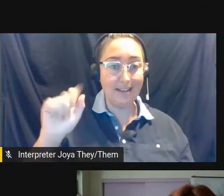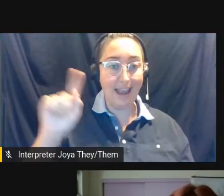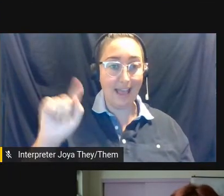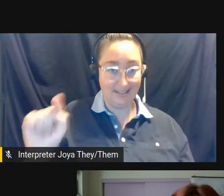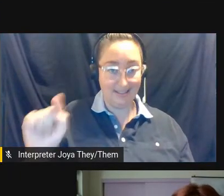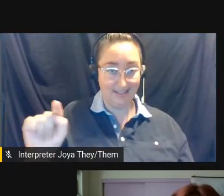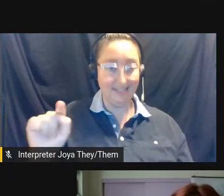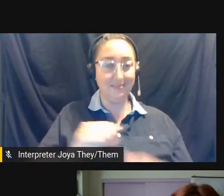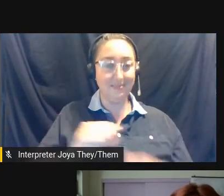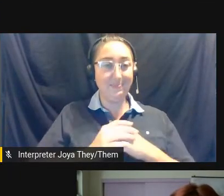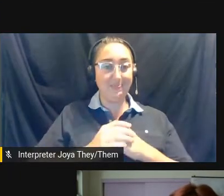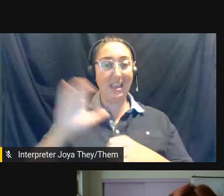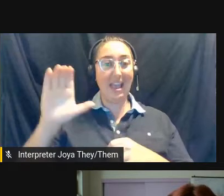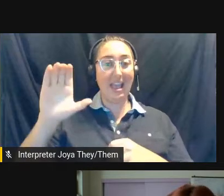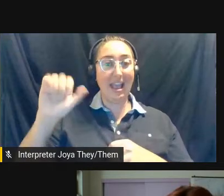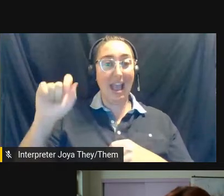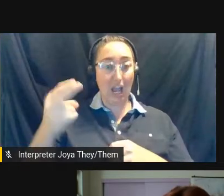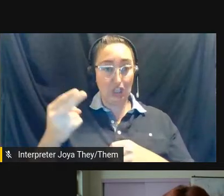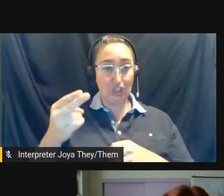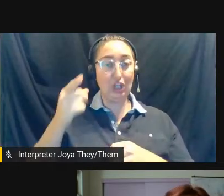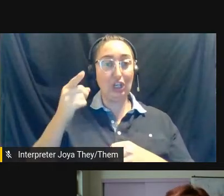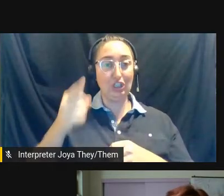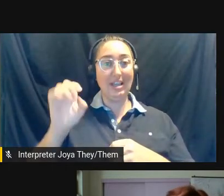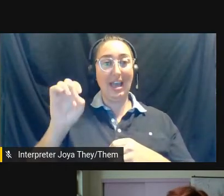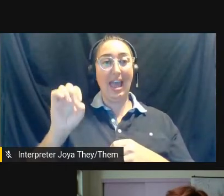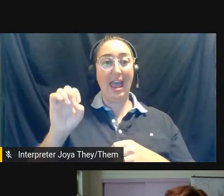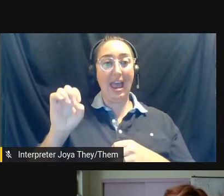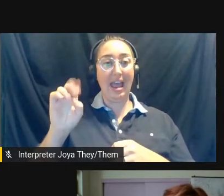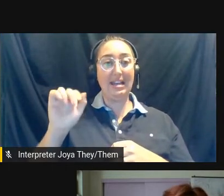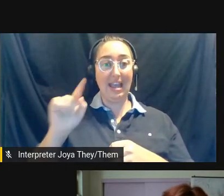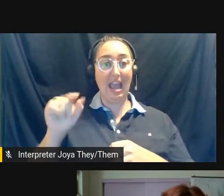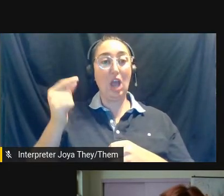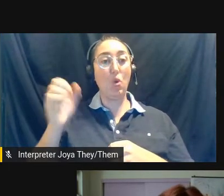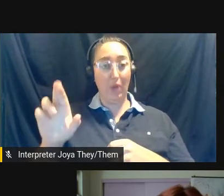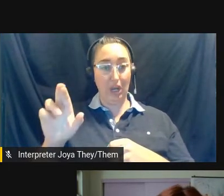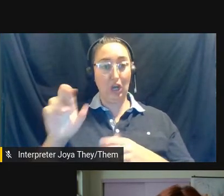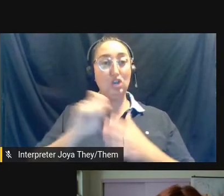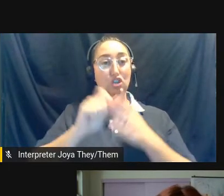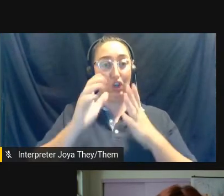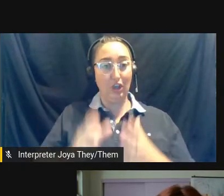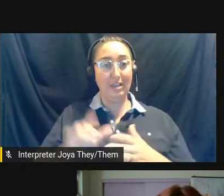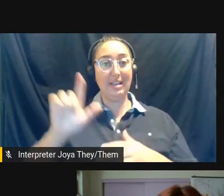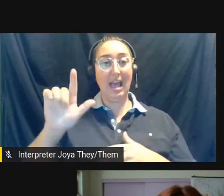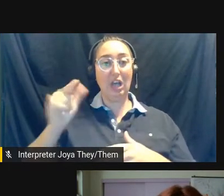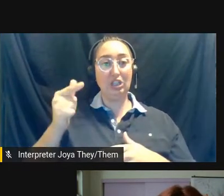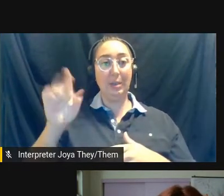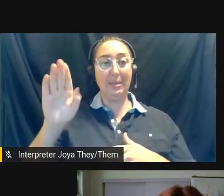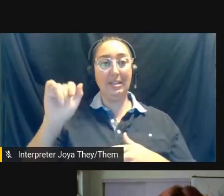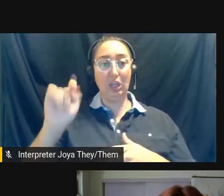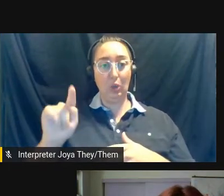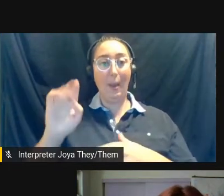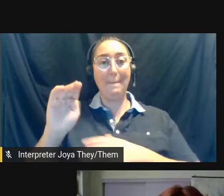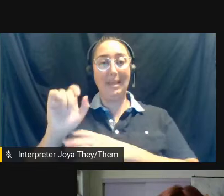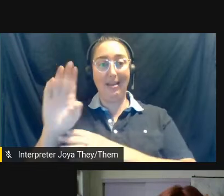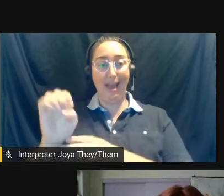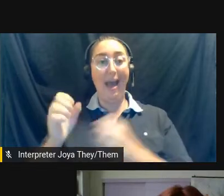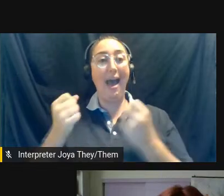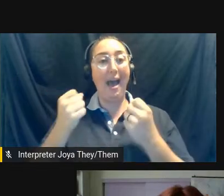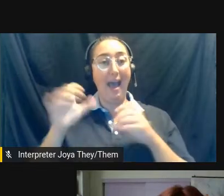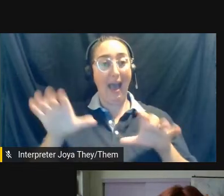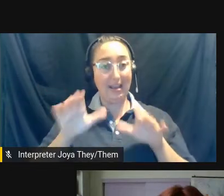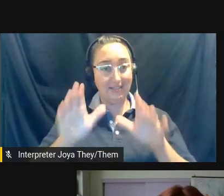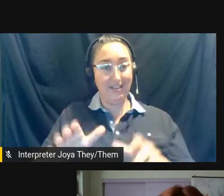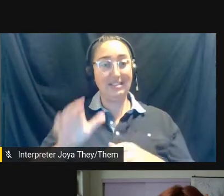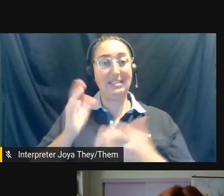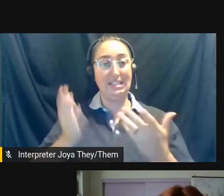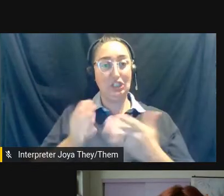Cash is an Indihe queer journalist and LGBTQ media activist based in the San Francisco Bay